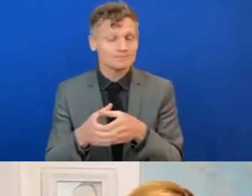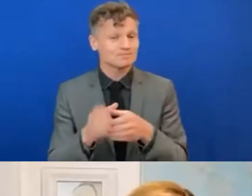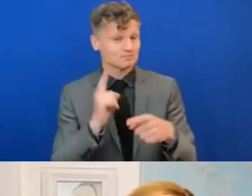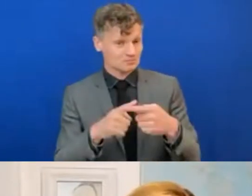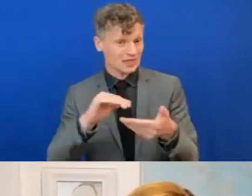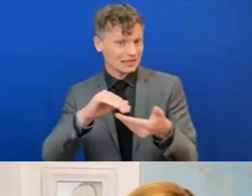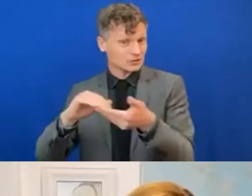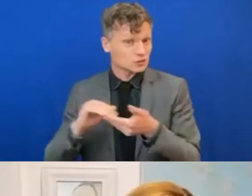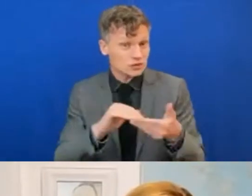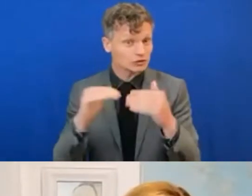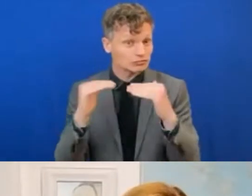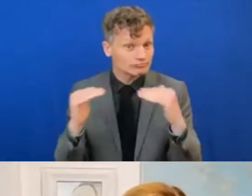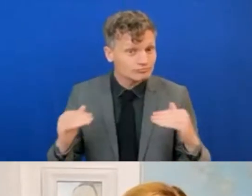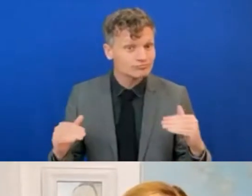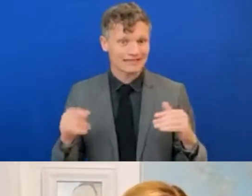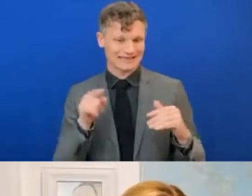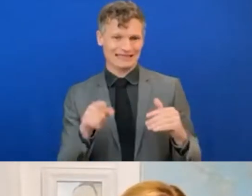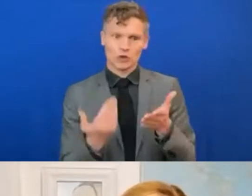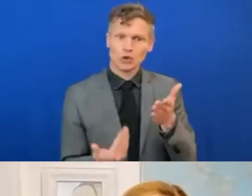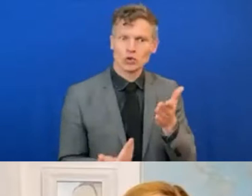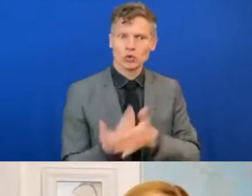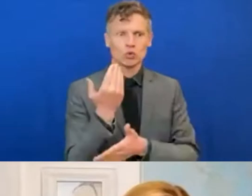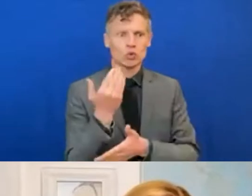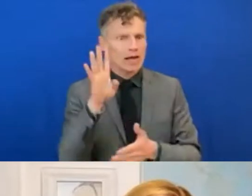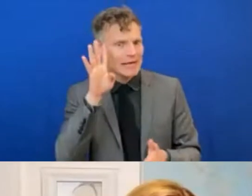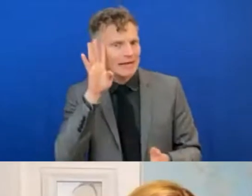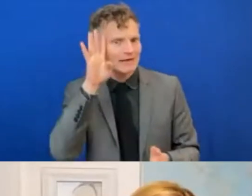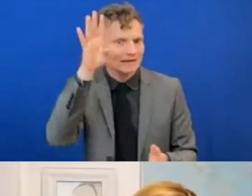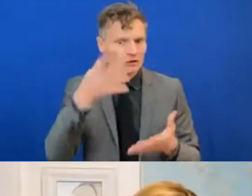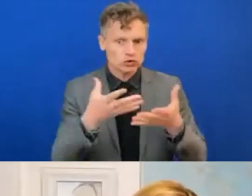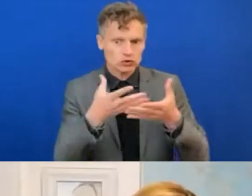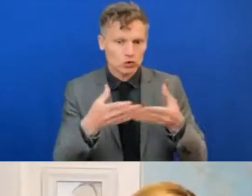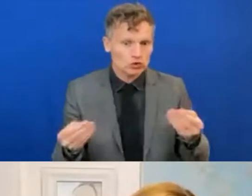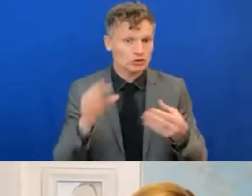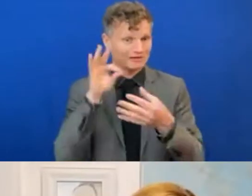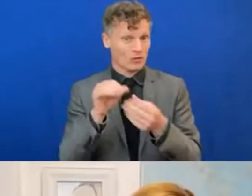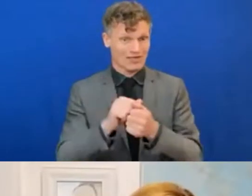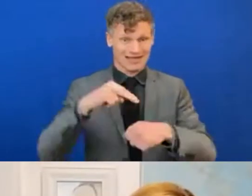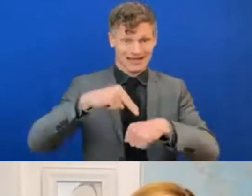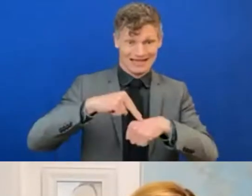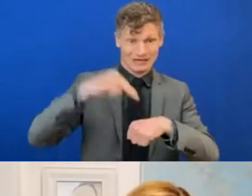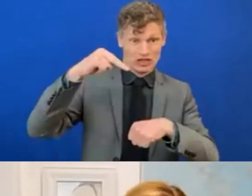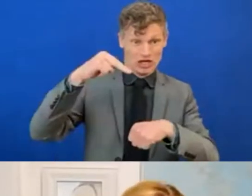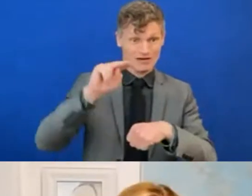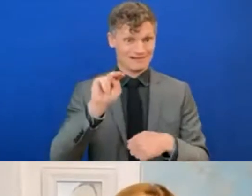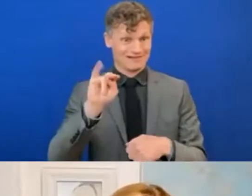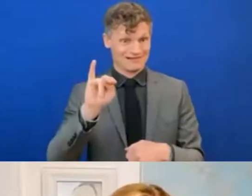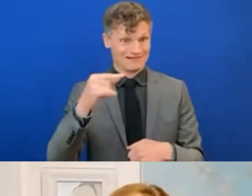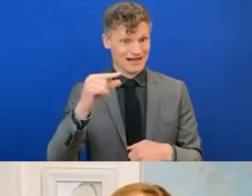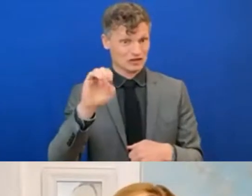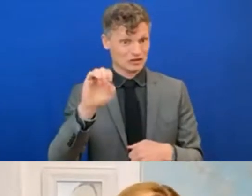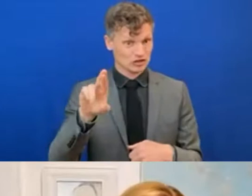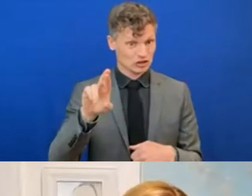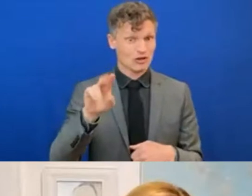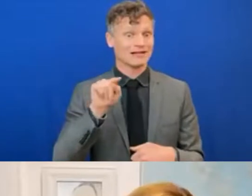accessible digital solutions to villages in Niger by taking a holistic approach that makes the digital